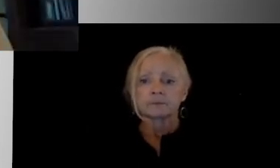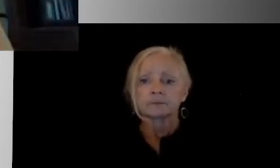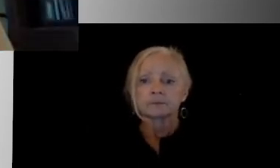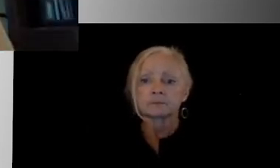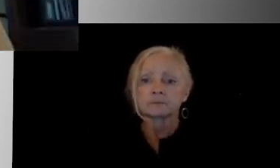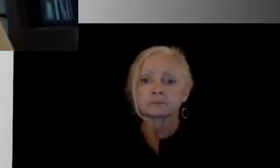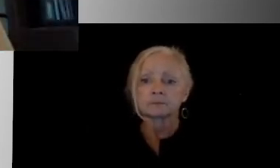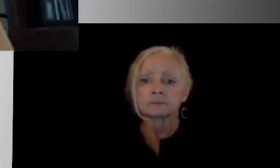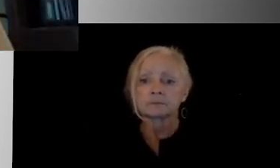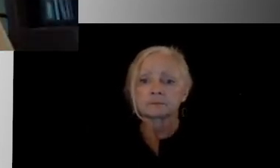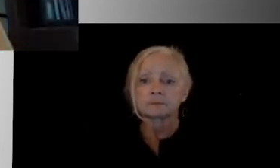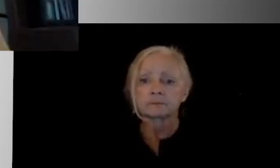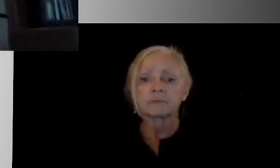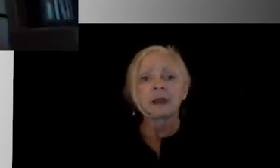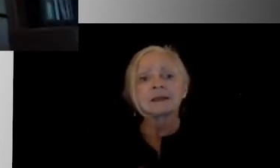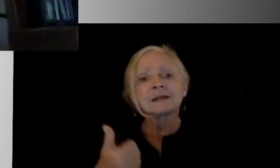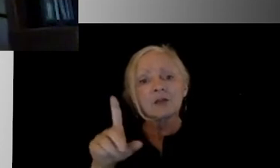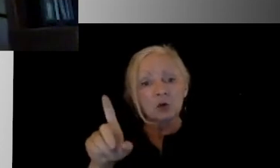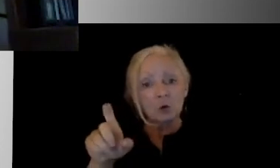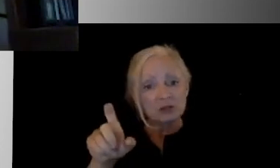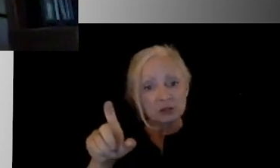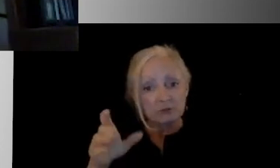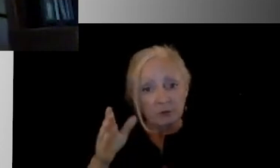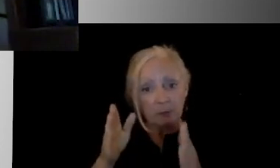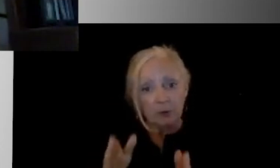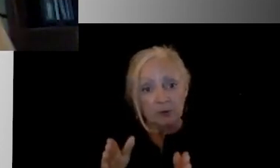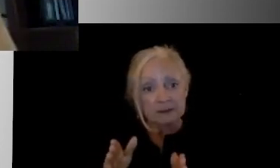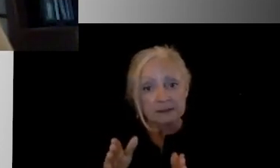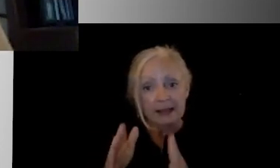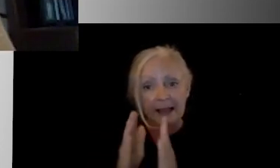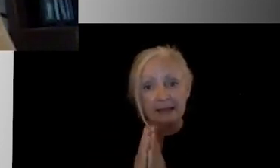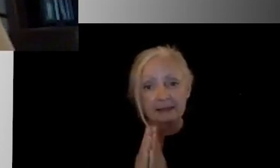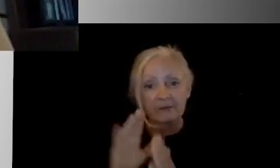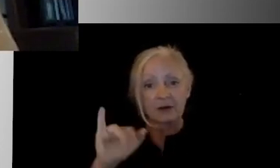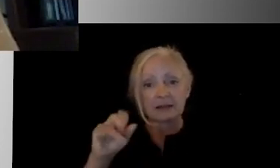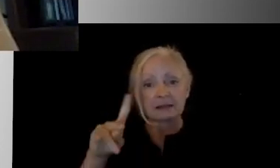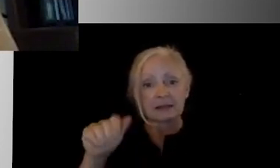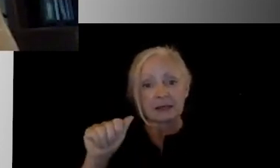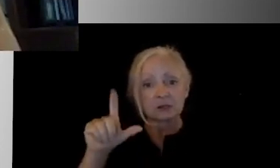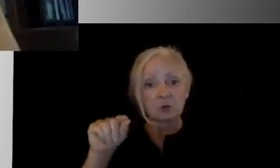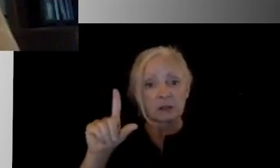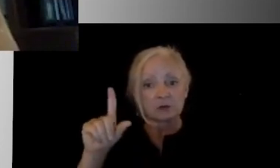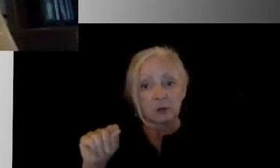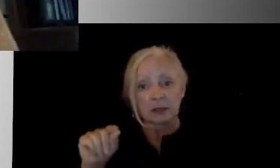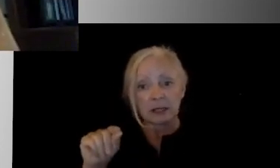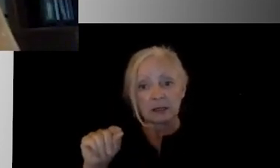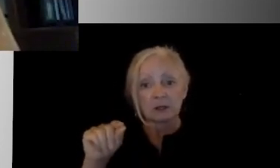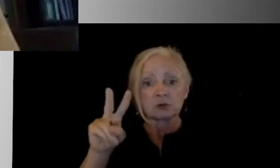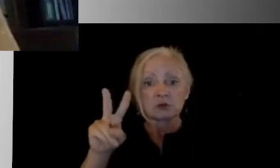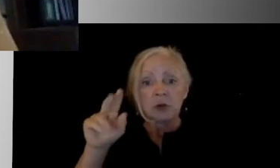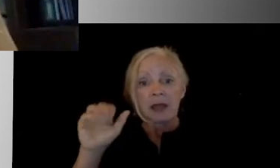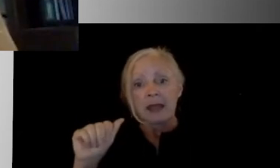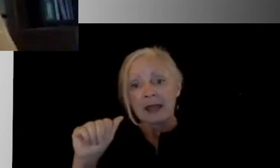And here's a question from a subscriber to our Indiana 2020 2A tech service, which is available if you're interested